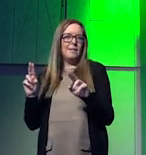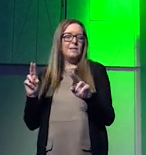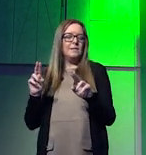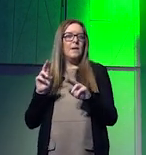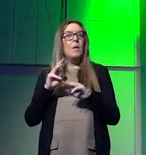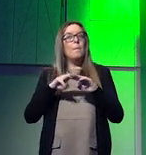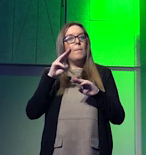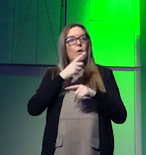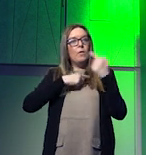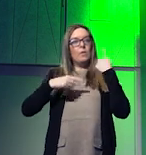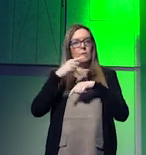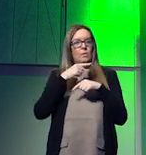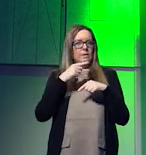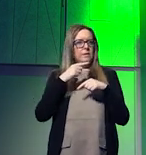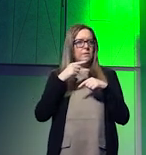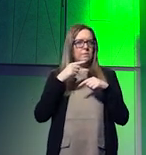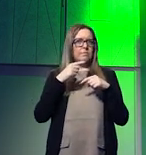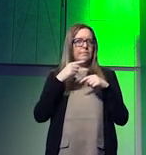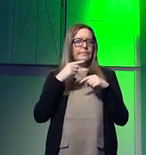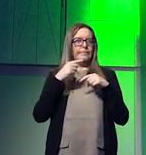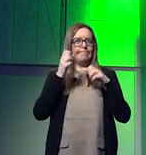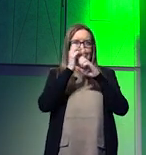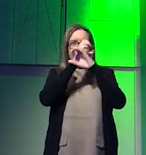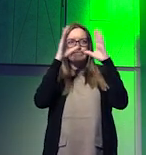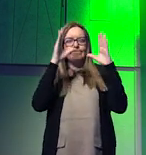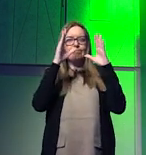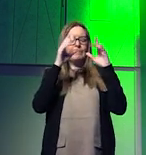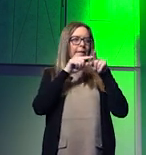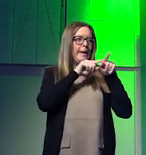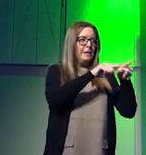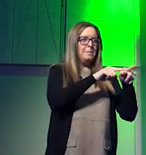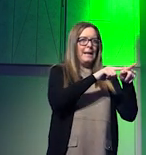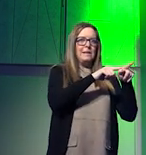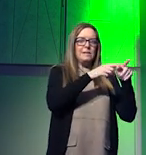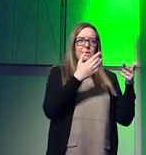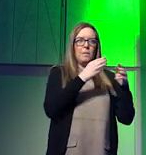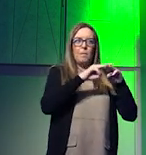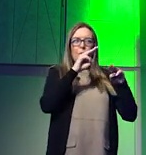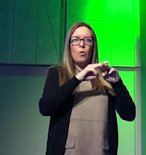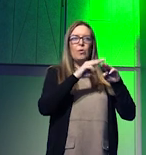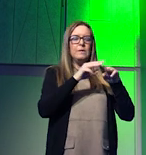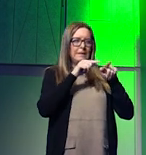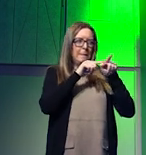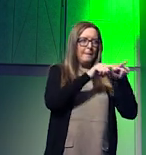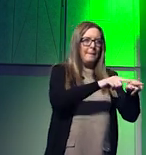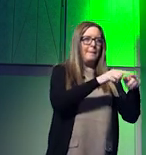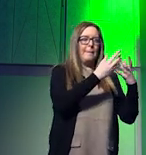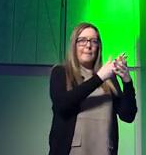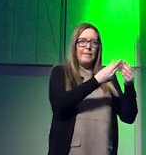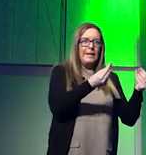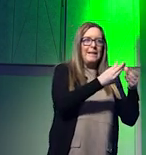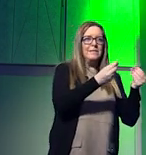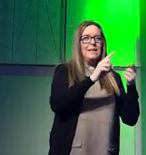deepen our sort of wider dependency on material and